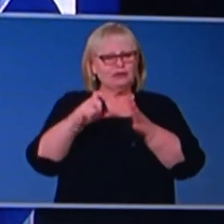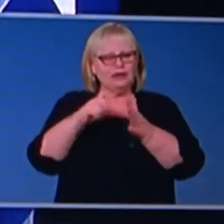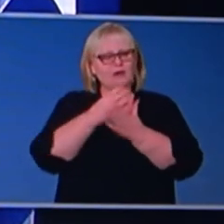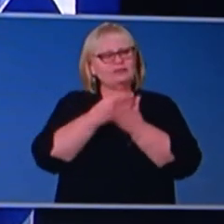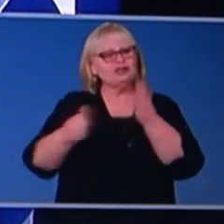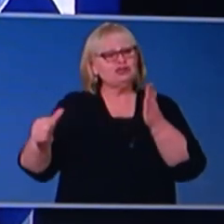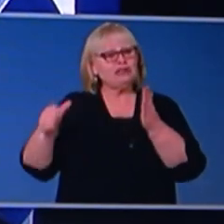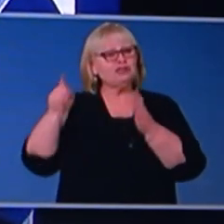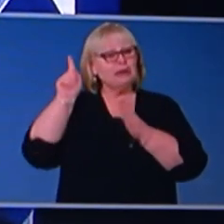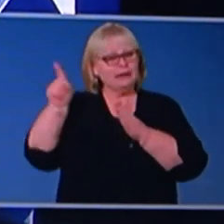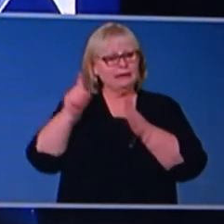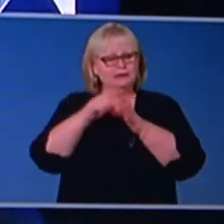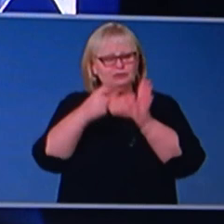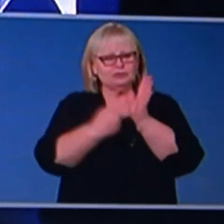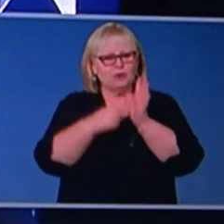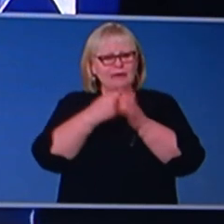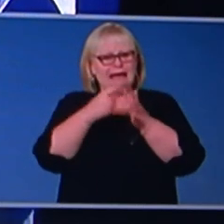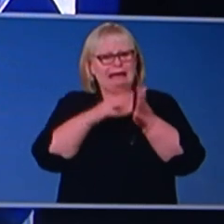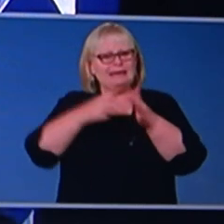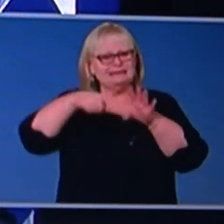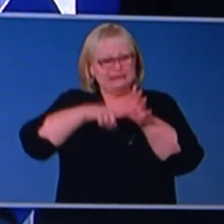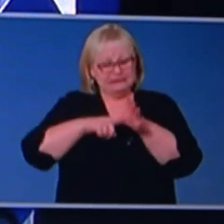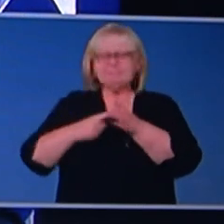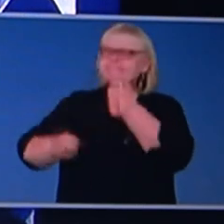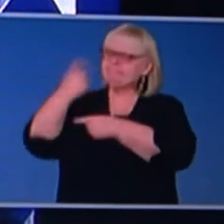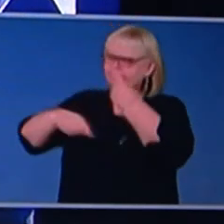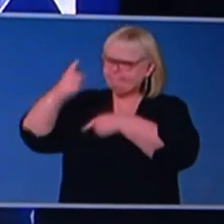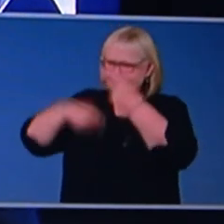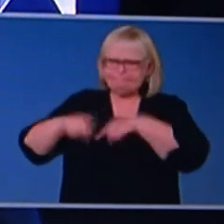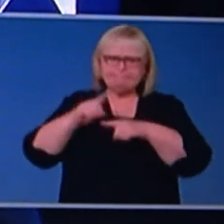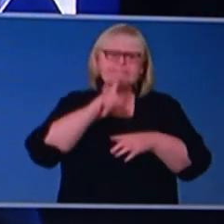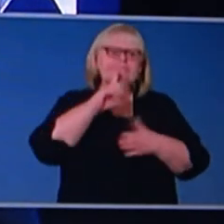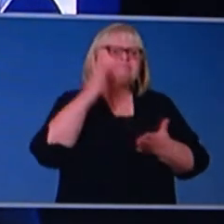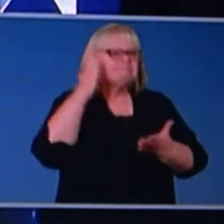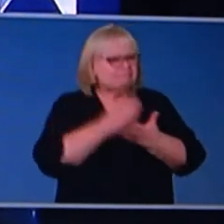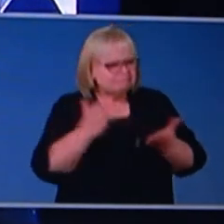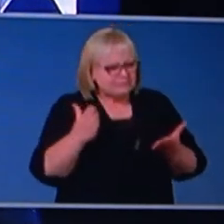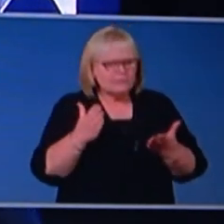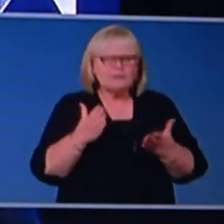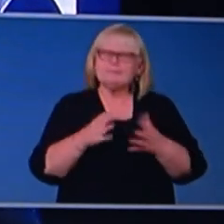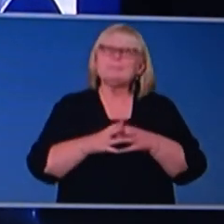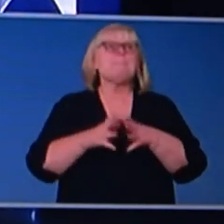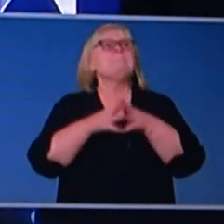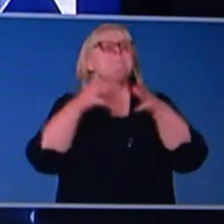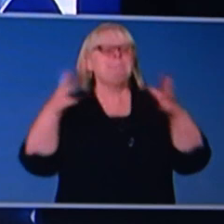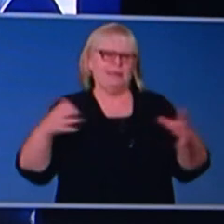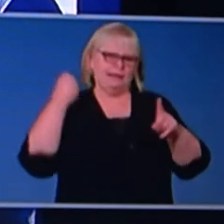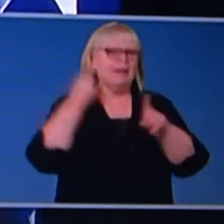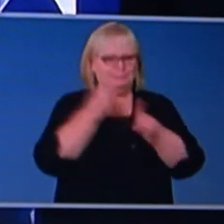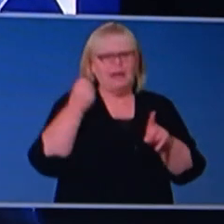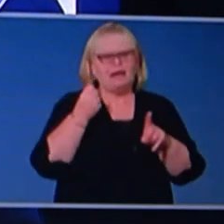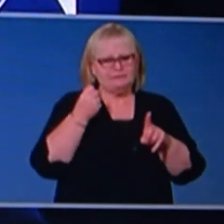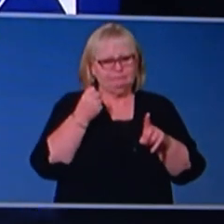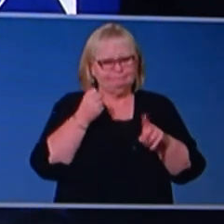and his advice confirms the significant impact that COVID